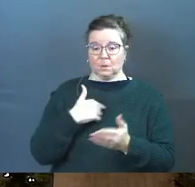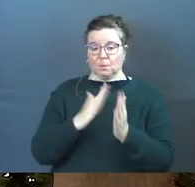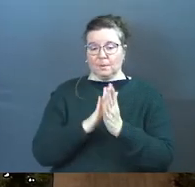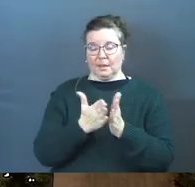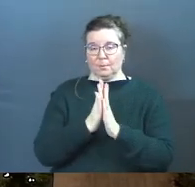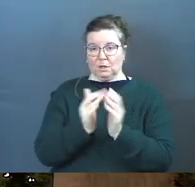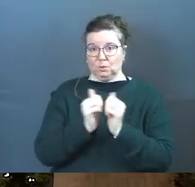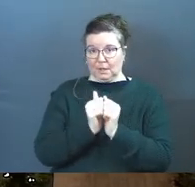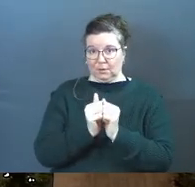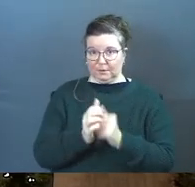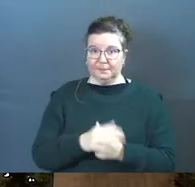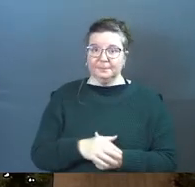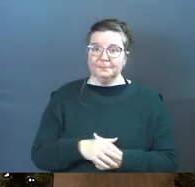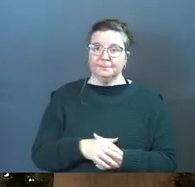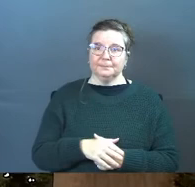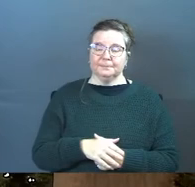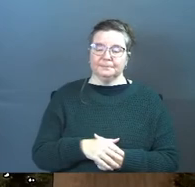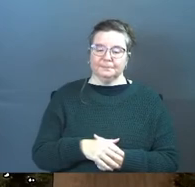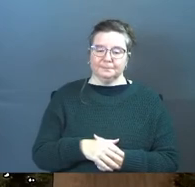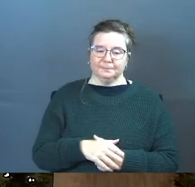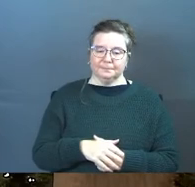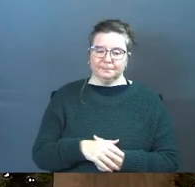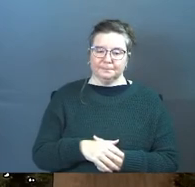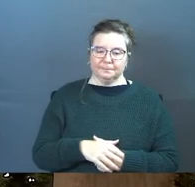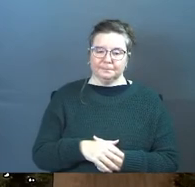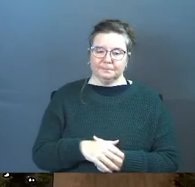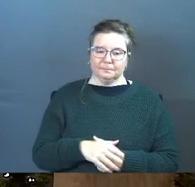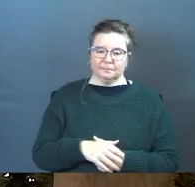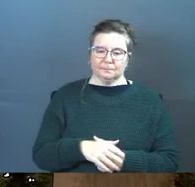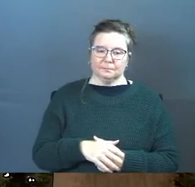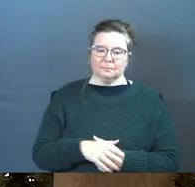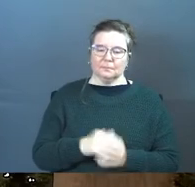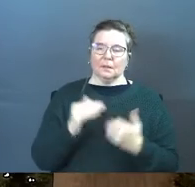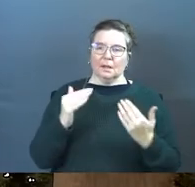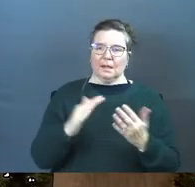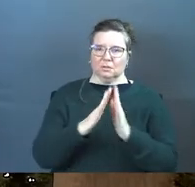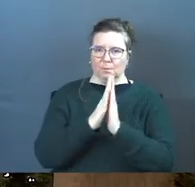we're gonna pray that prayer together all right let's pray